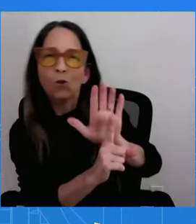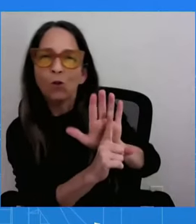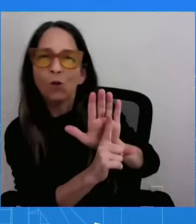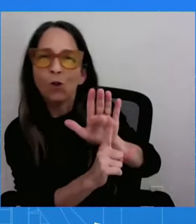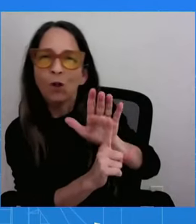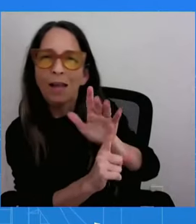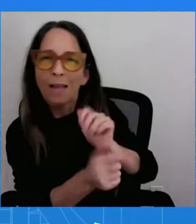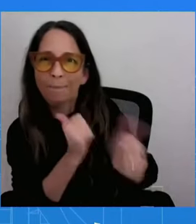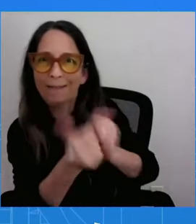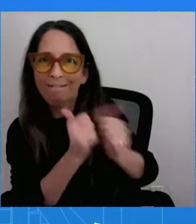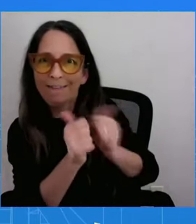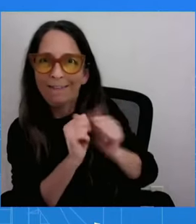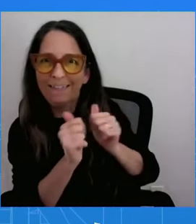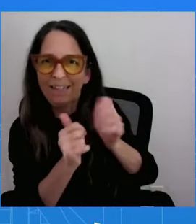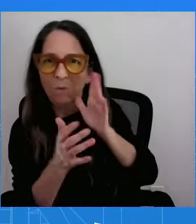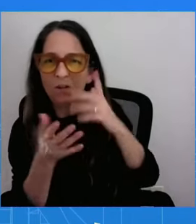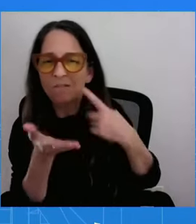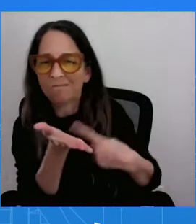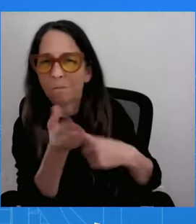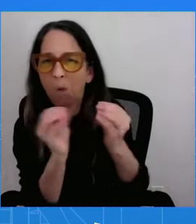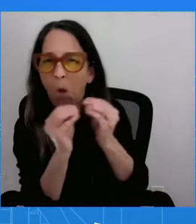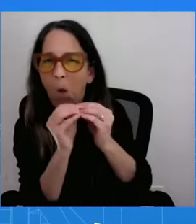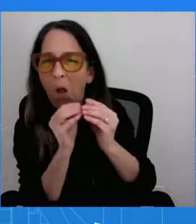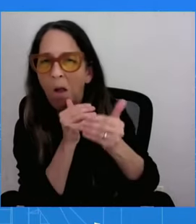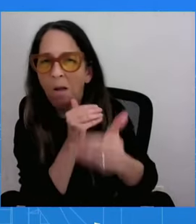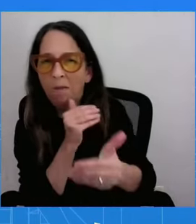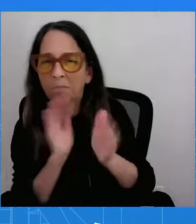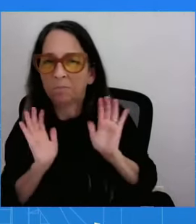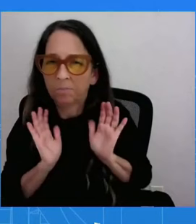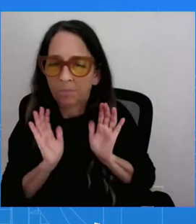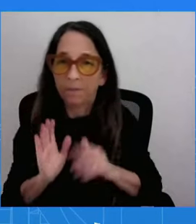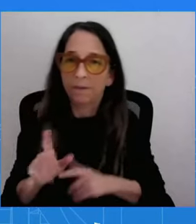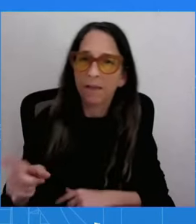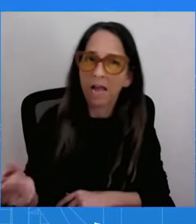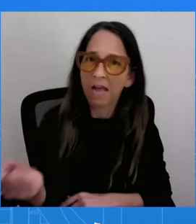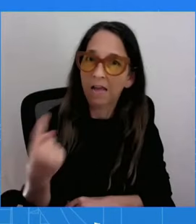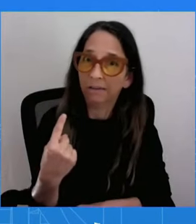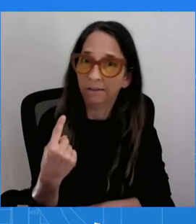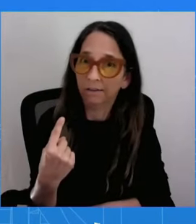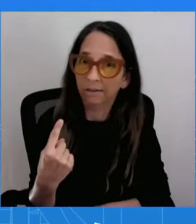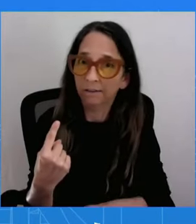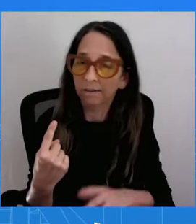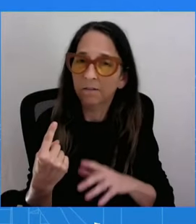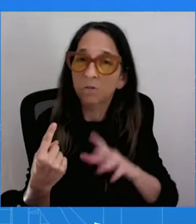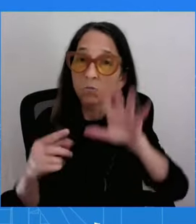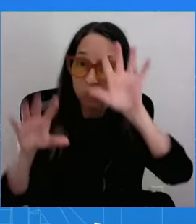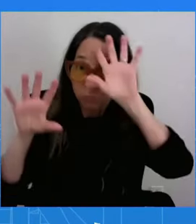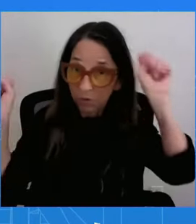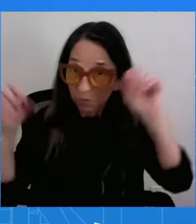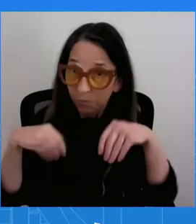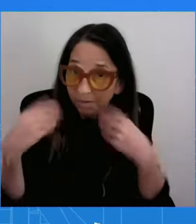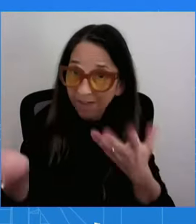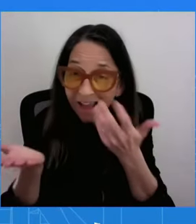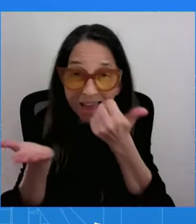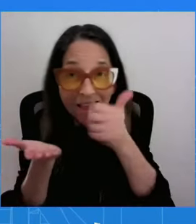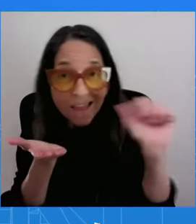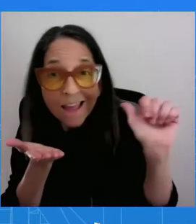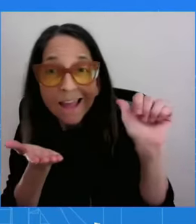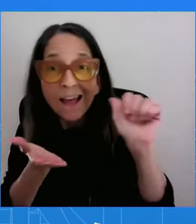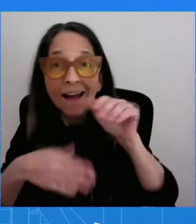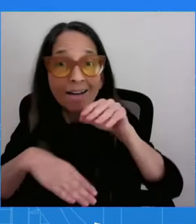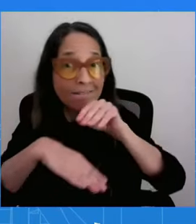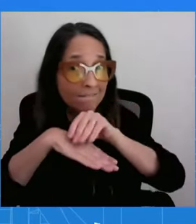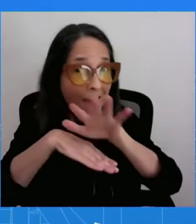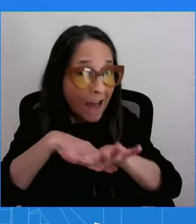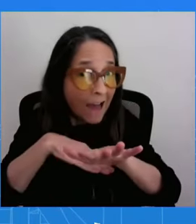advice to her since he was just in the shoes she will be in in a few days? So, look, what I'll say is that the President